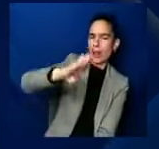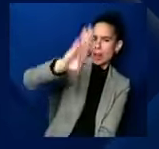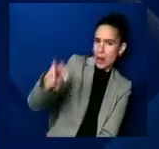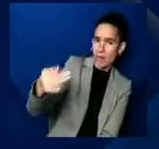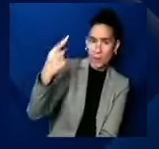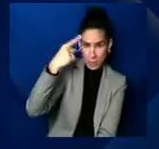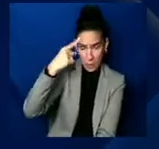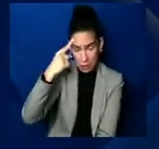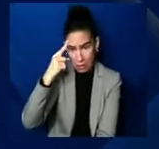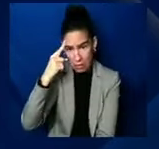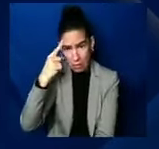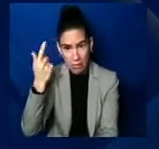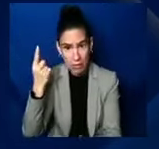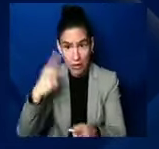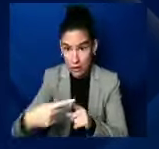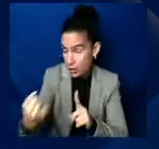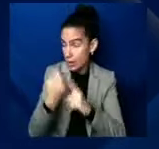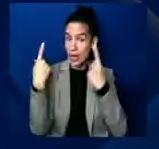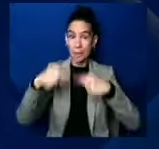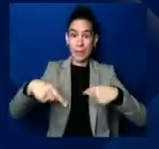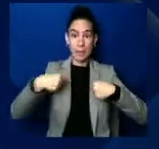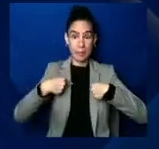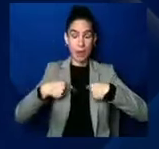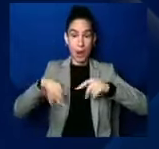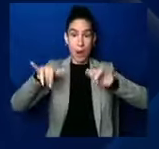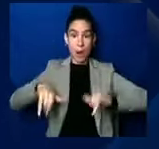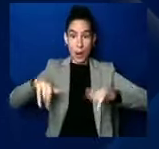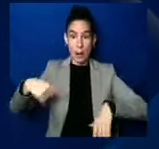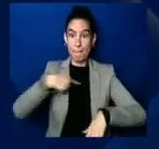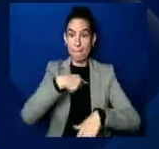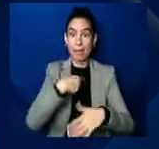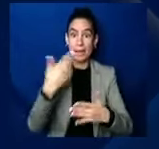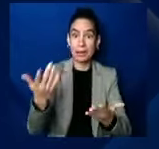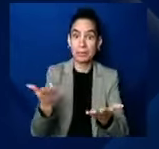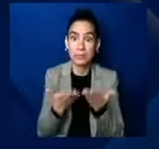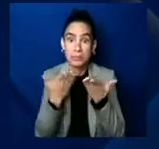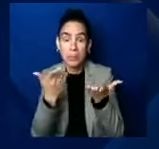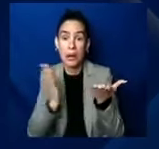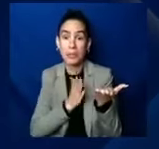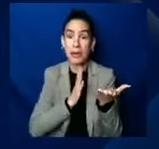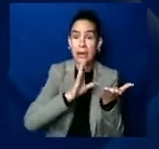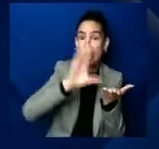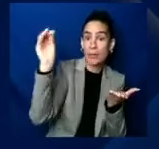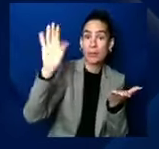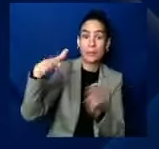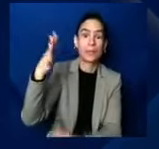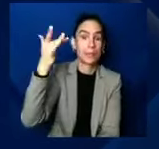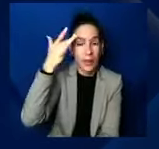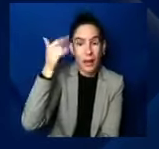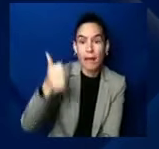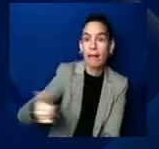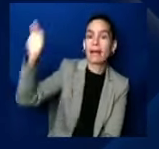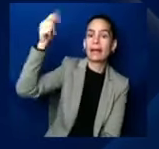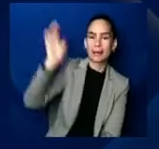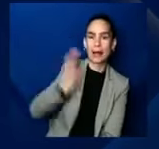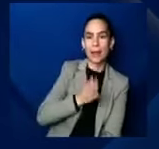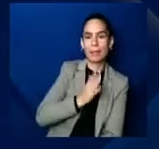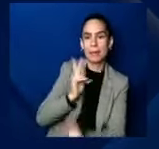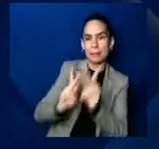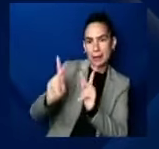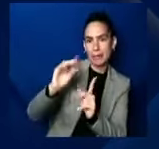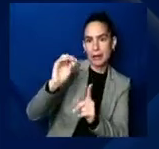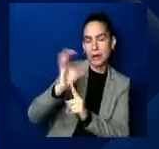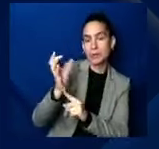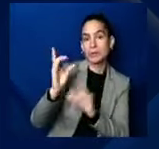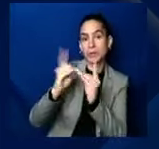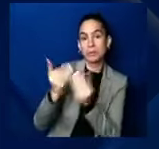at our company, um, because our head of people in culture, the amazing woman, Caitlin Holloway said, Hey, look, if you want to attract and retain